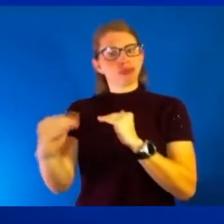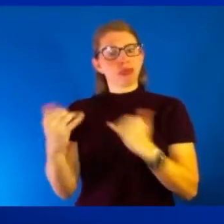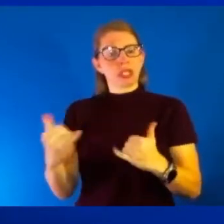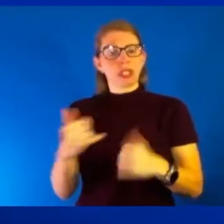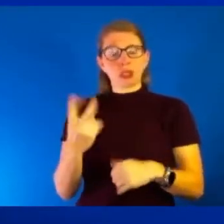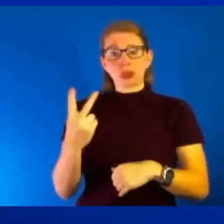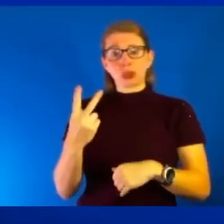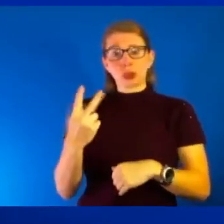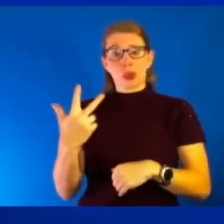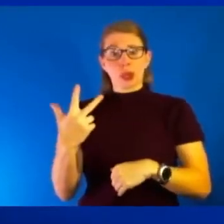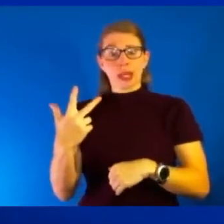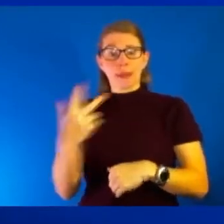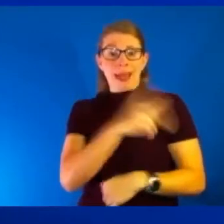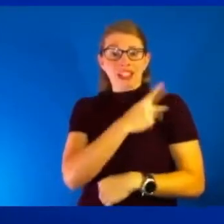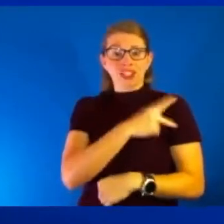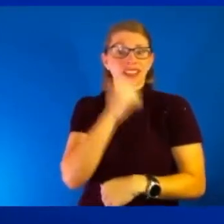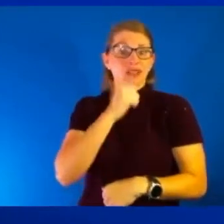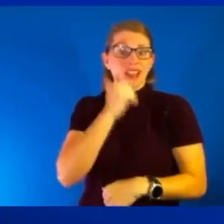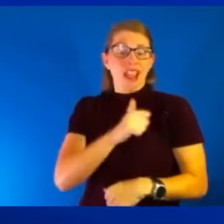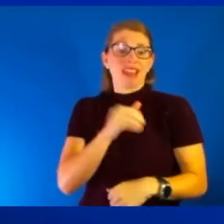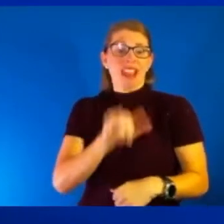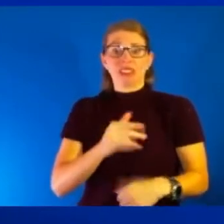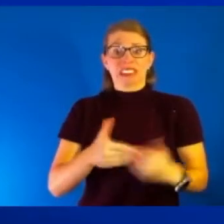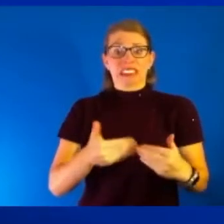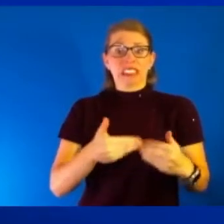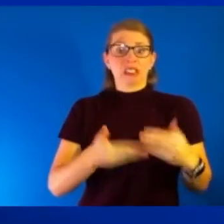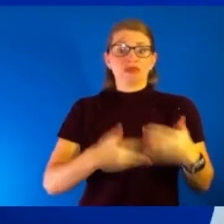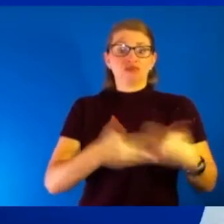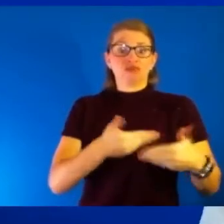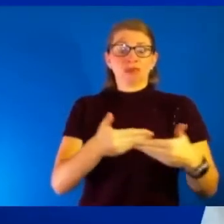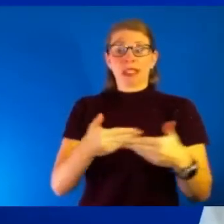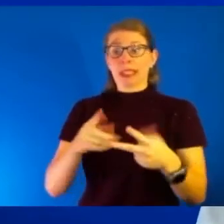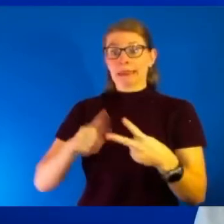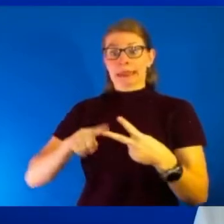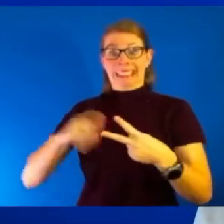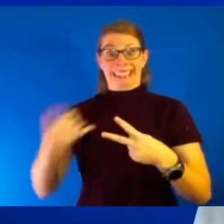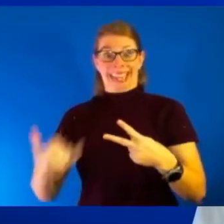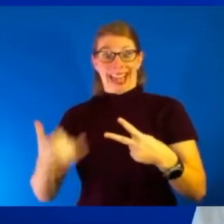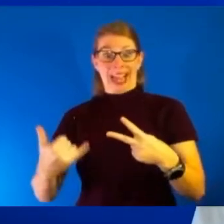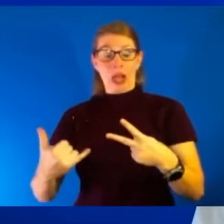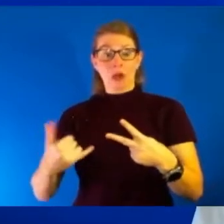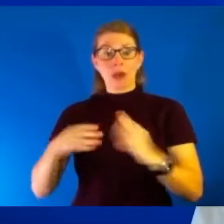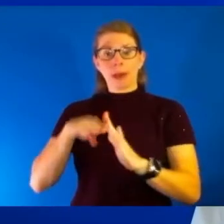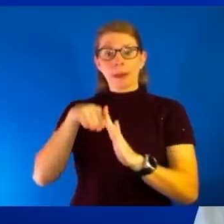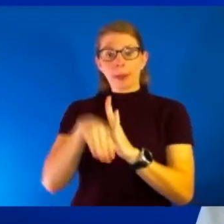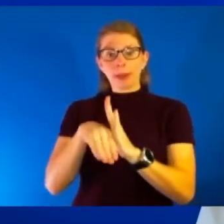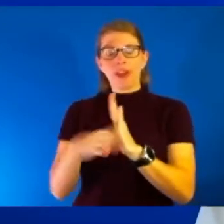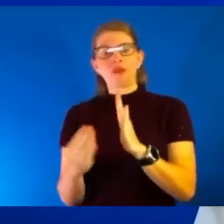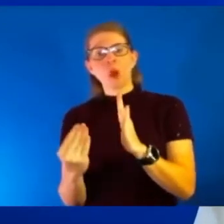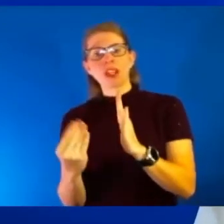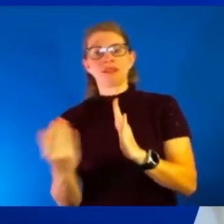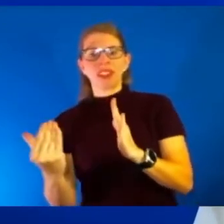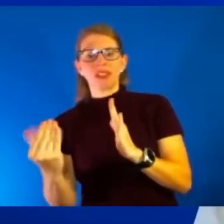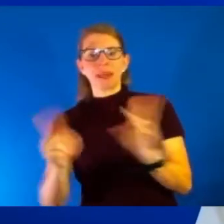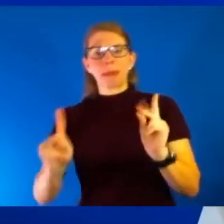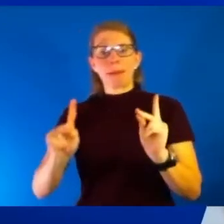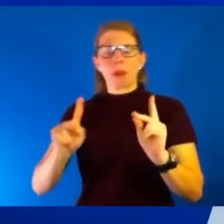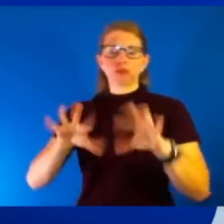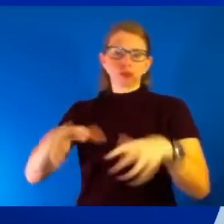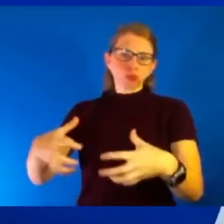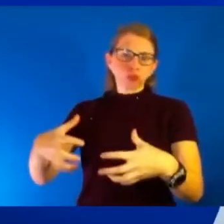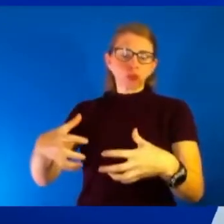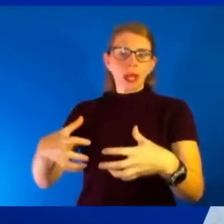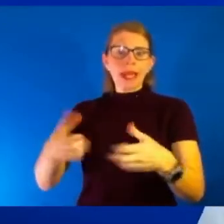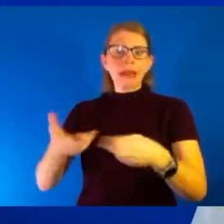city, really. And then the now we're seeing this, this, the dip went down to the 1415 range and is starting to accelerate up.